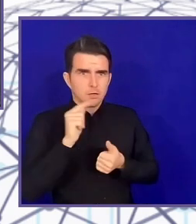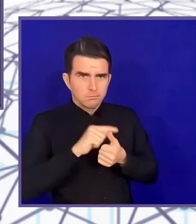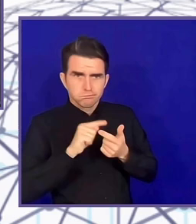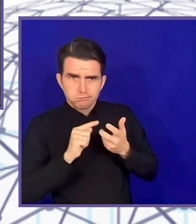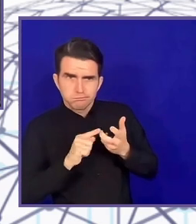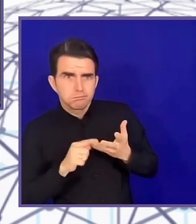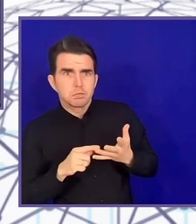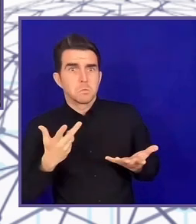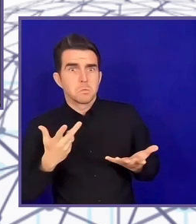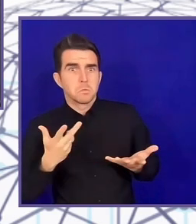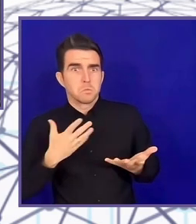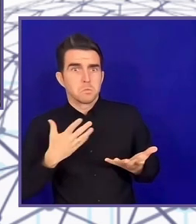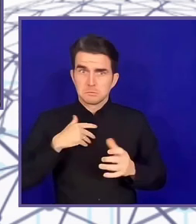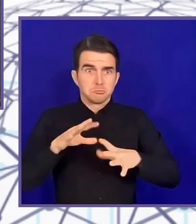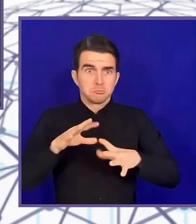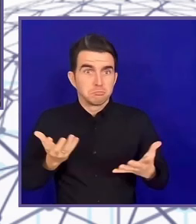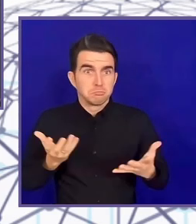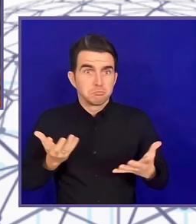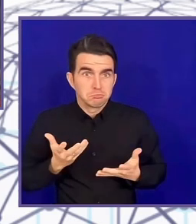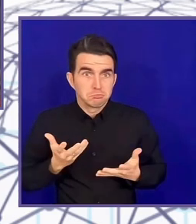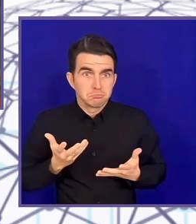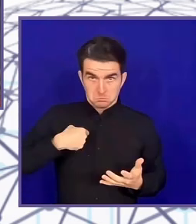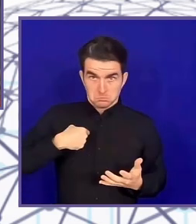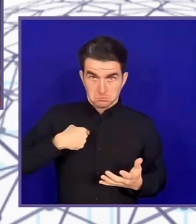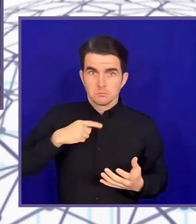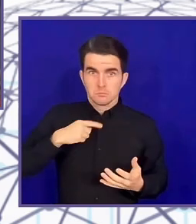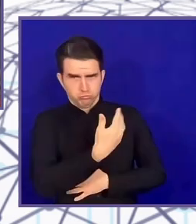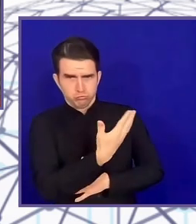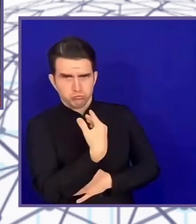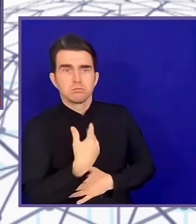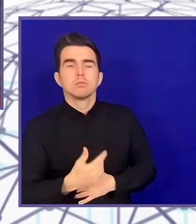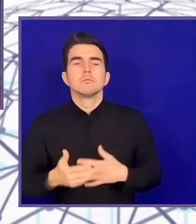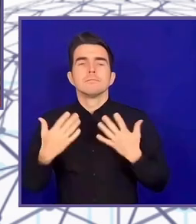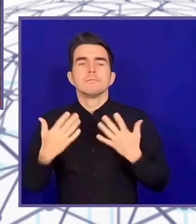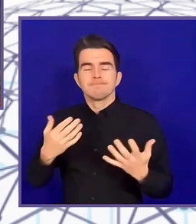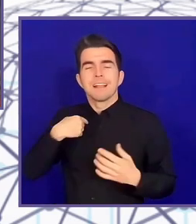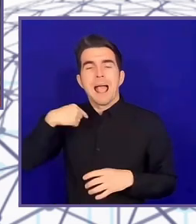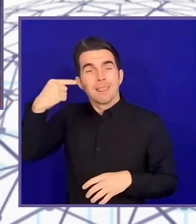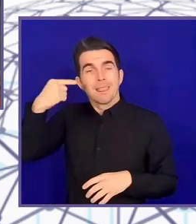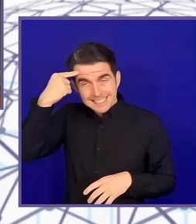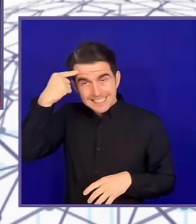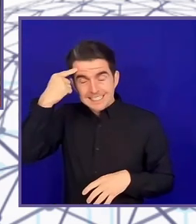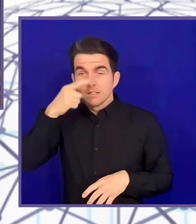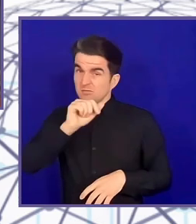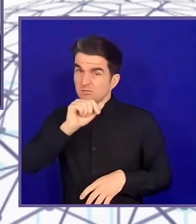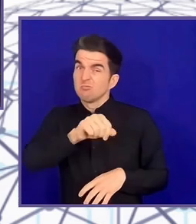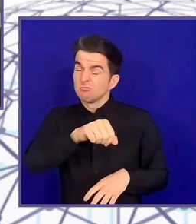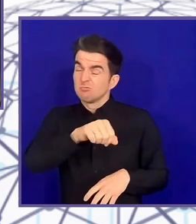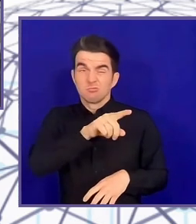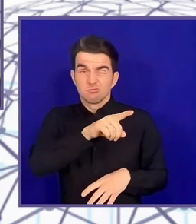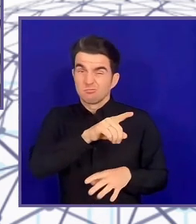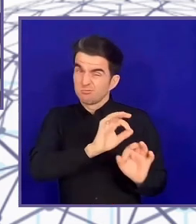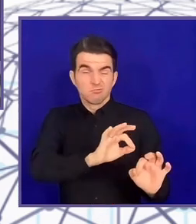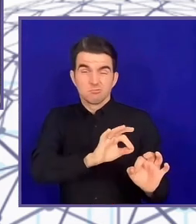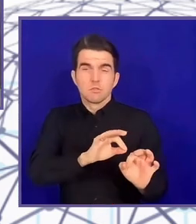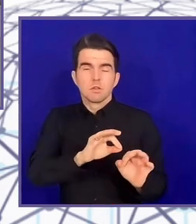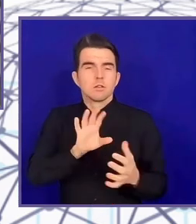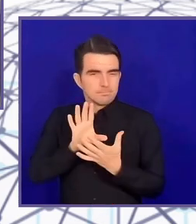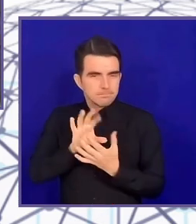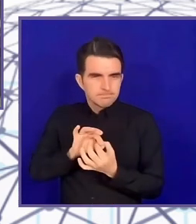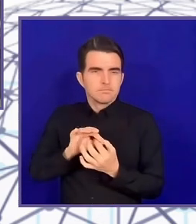majority of assistive technology that's designed for one context may or may not work in another context. Some things do. I mean, a white cane